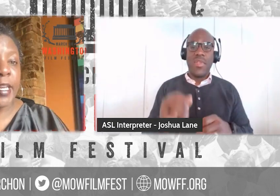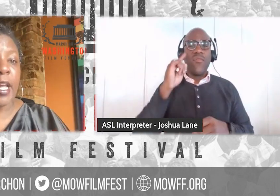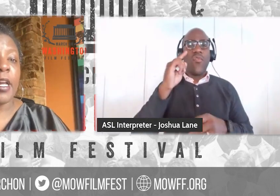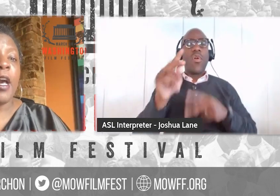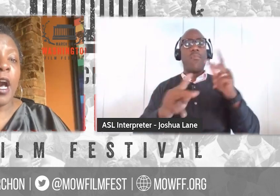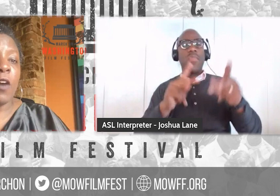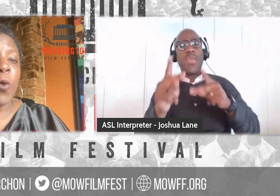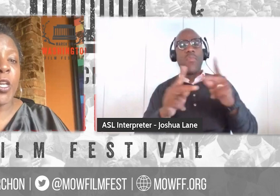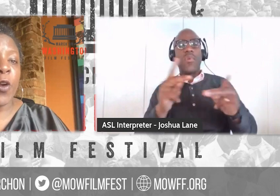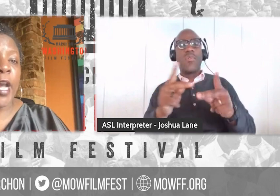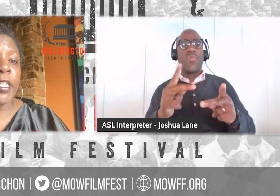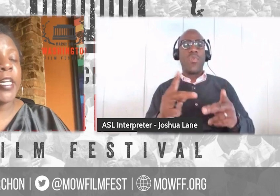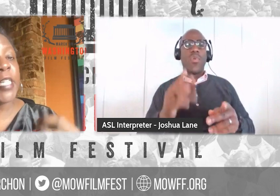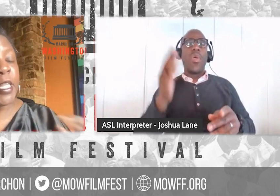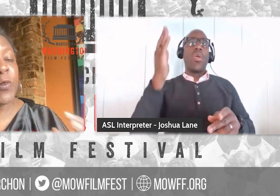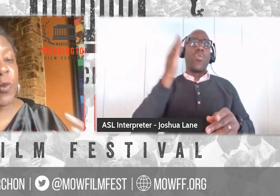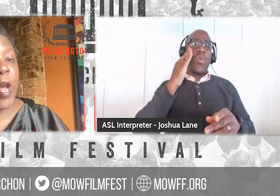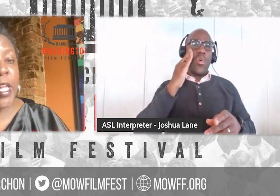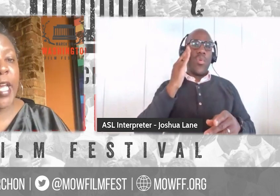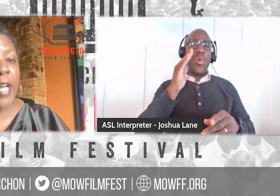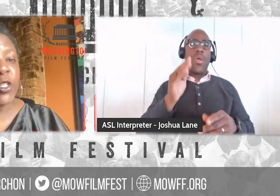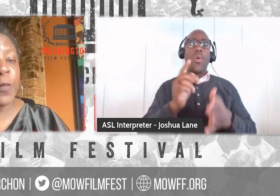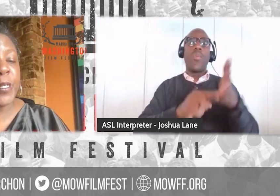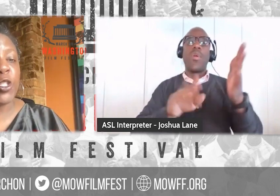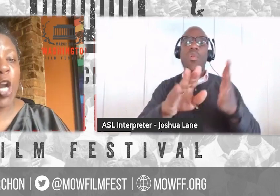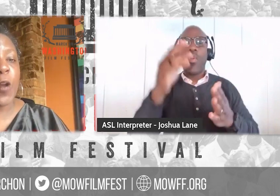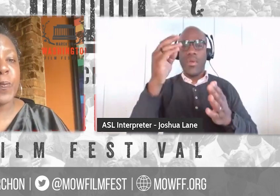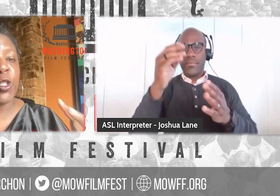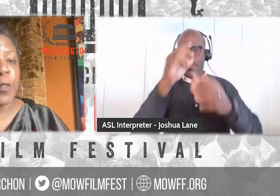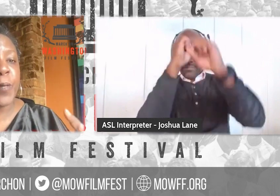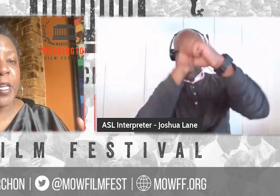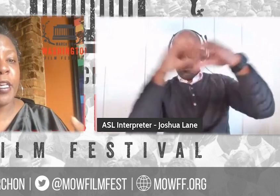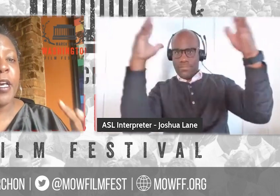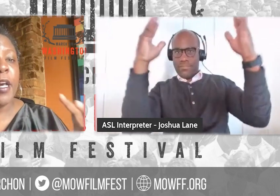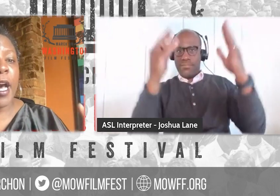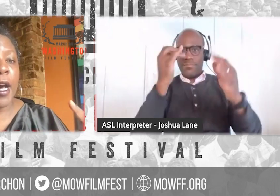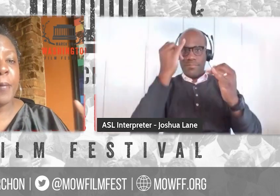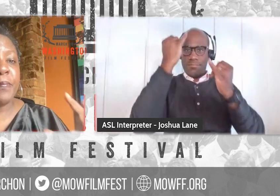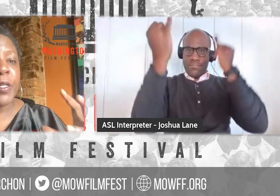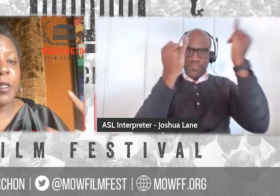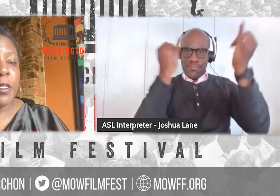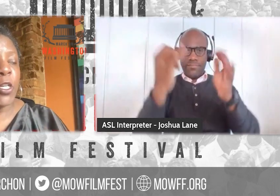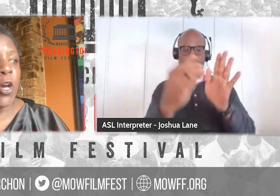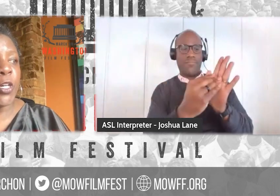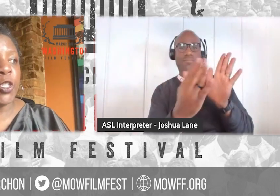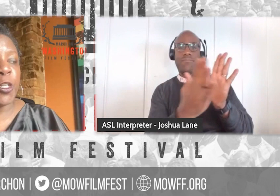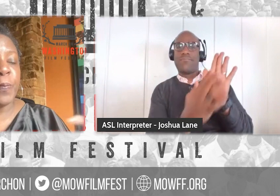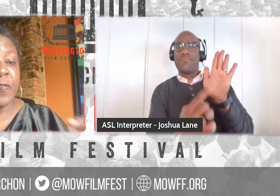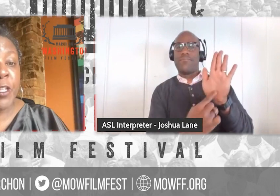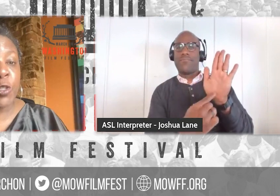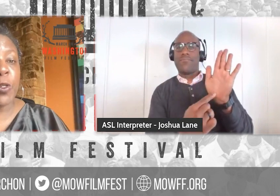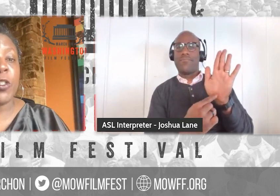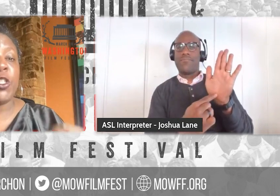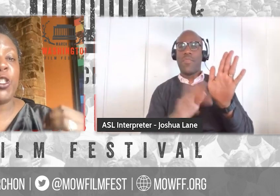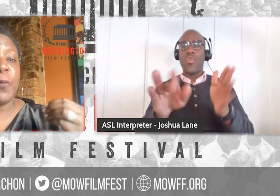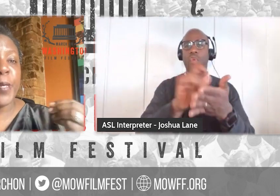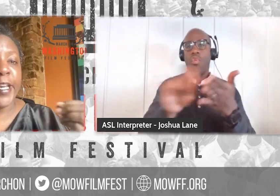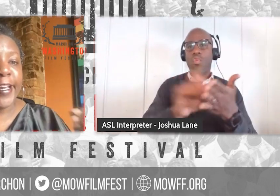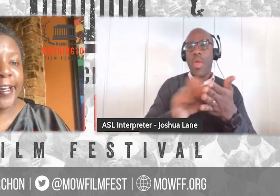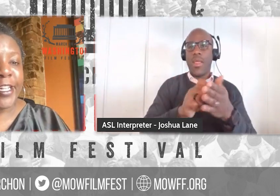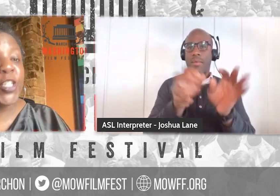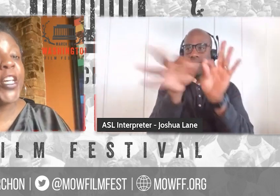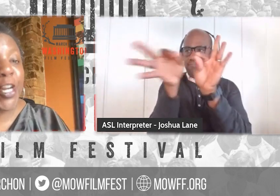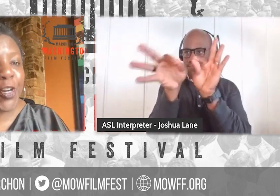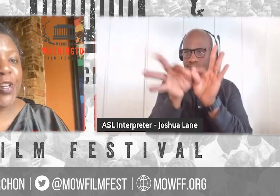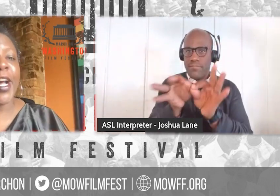understanding of what your idea is. And the, writing should be sharp, it should be, um, you know, it should be visual, it should